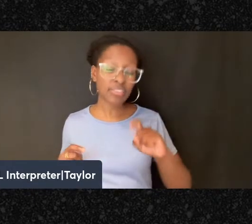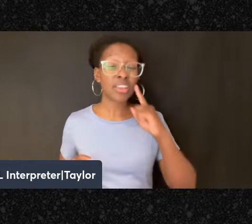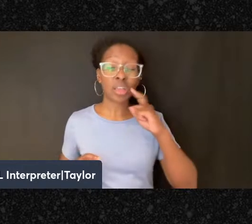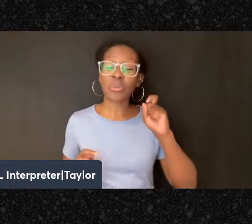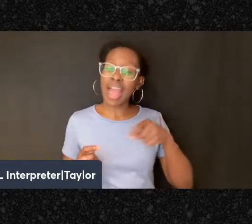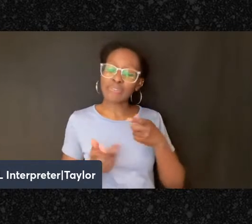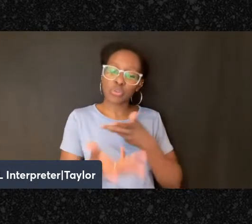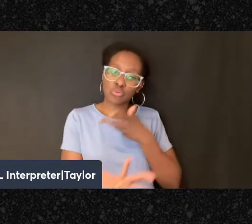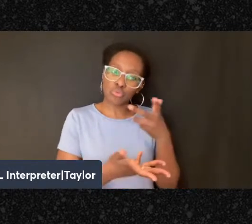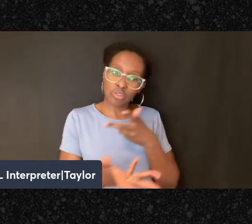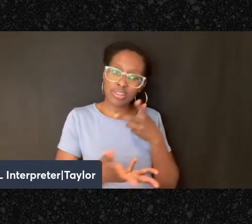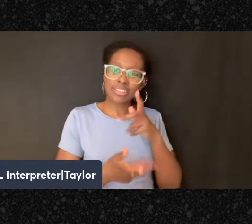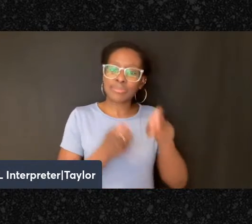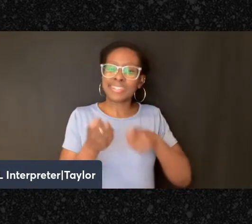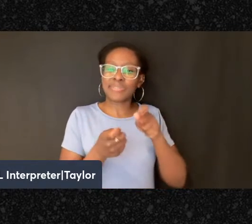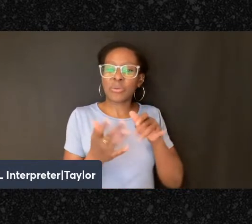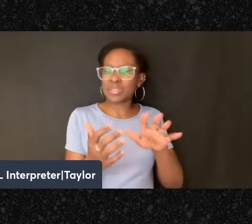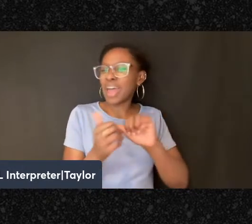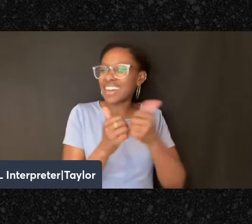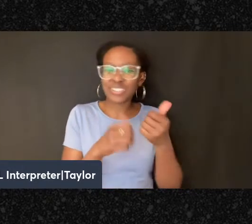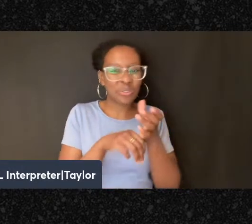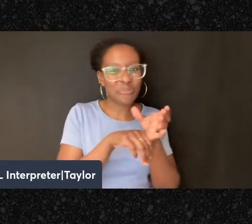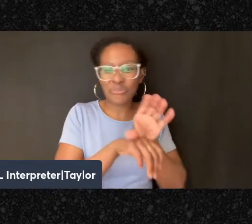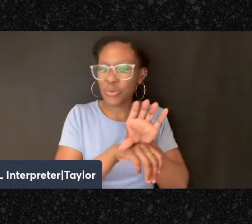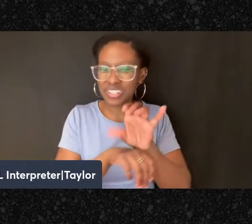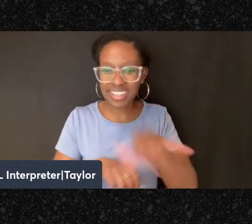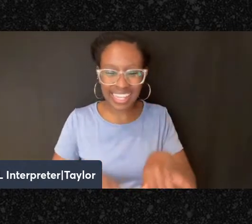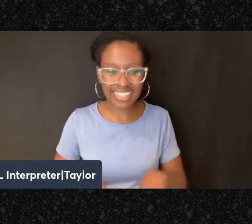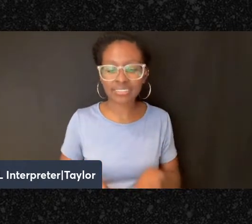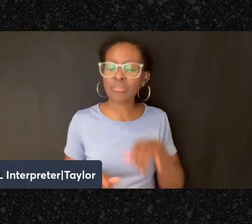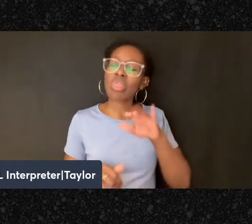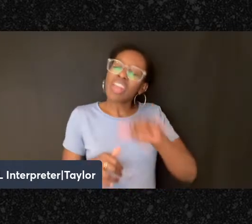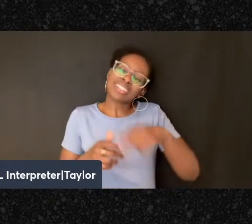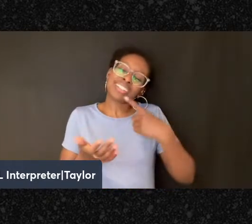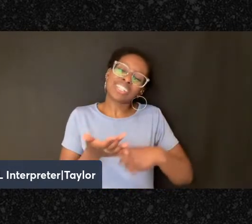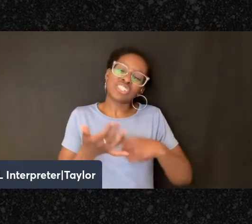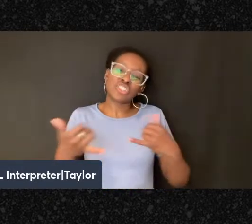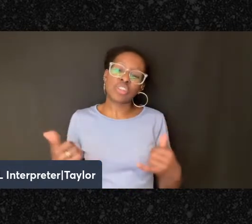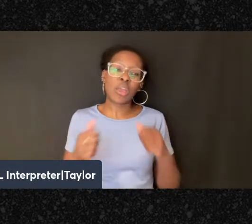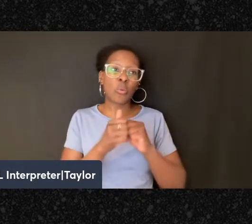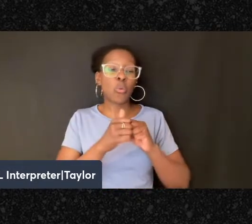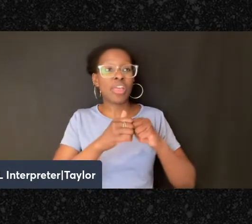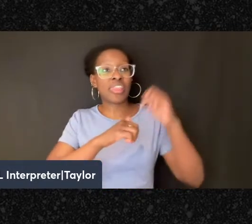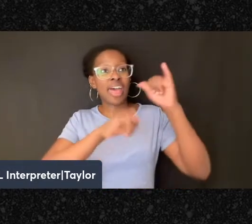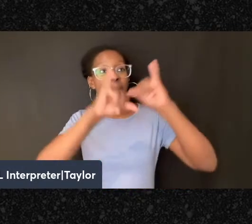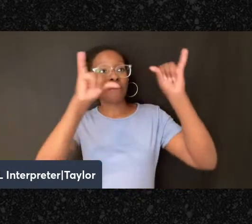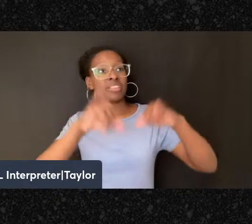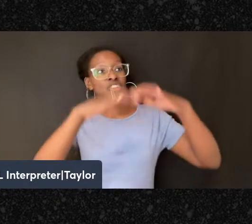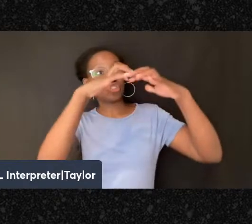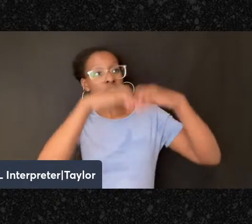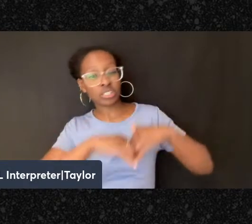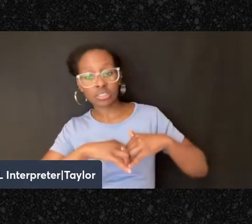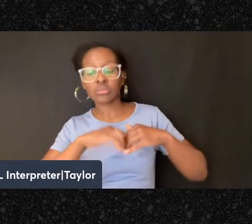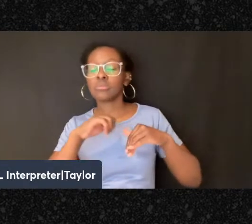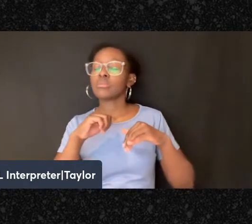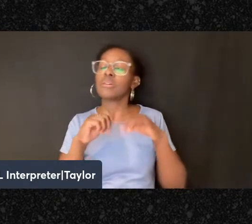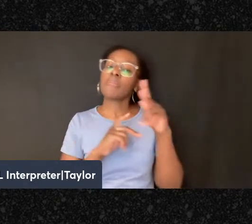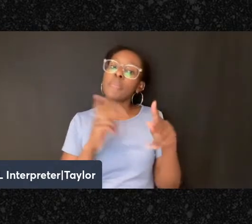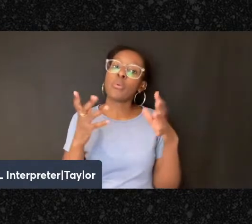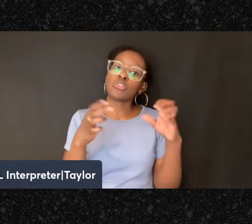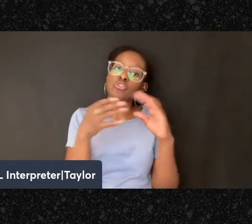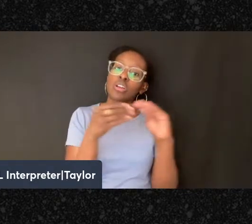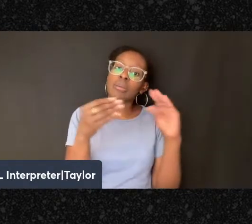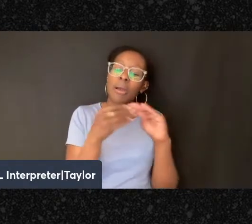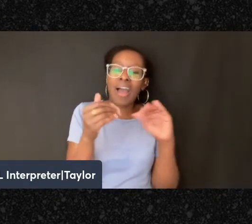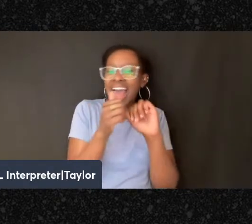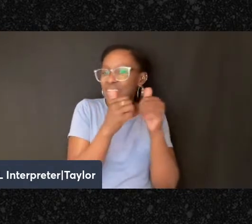But how do you enforce that, right? That's the whole discussion today among abolitionists and people who want to talk about ways of